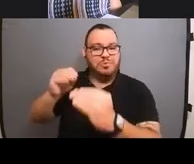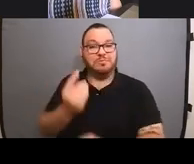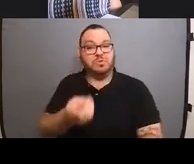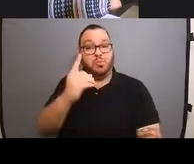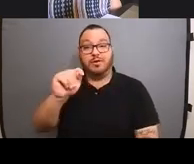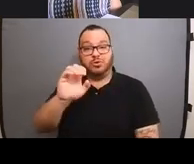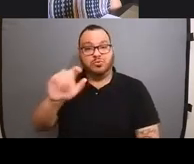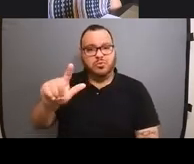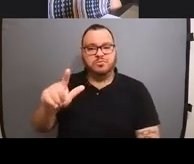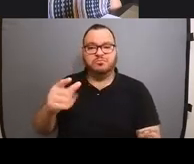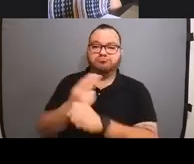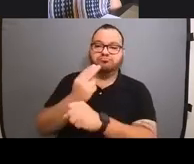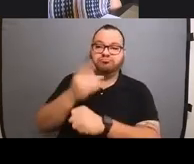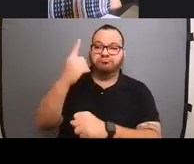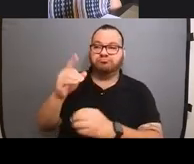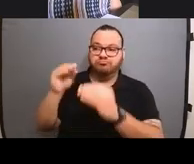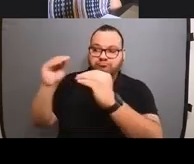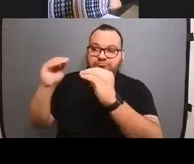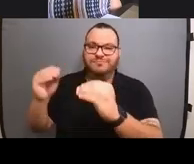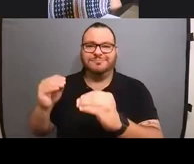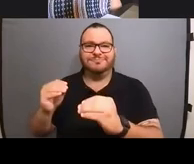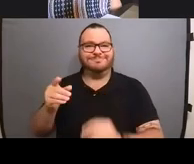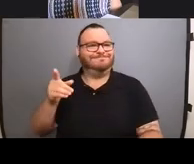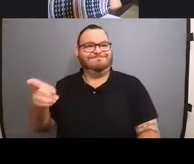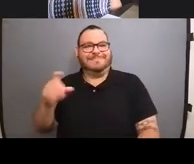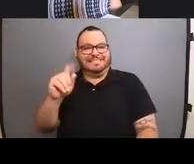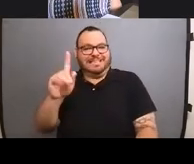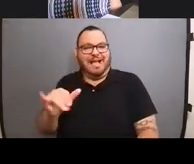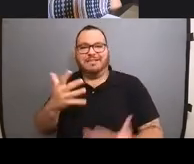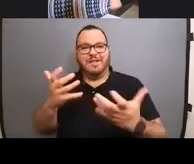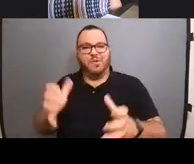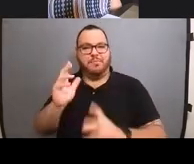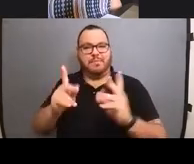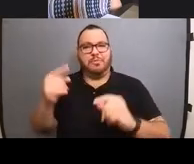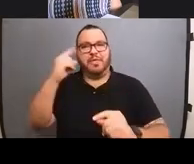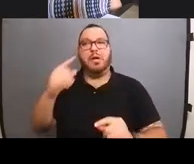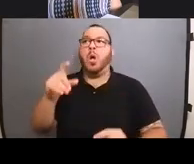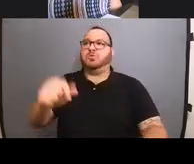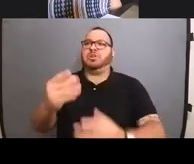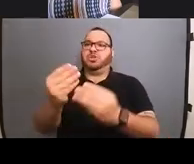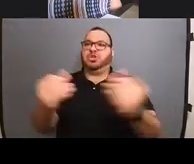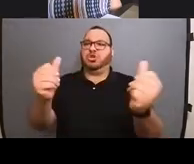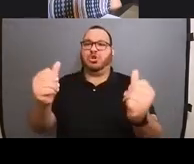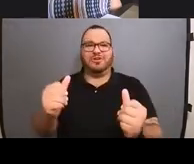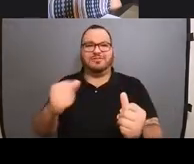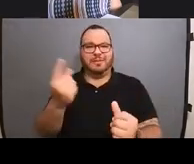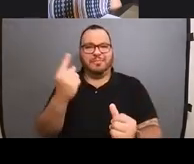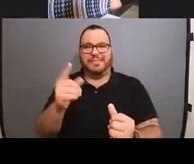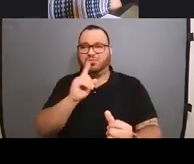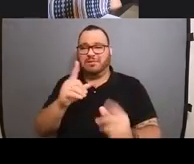for education. And he didn't want people to think that they needed to cure something that's such an intricate part